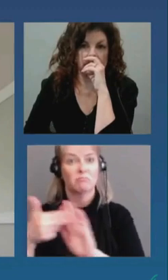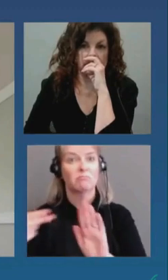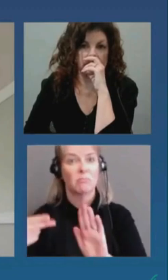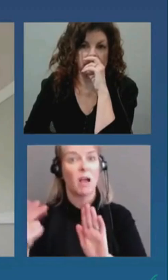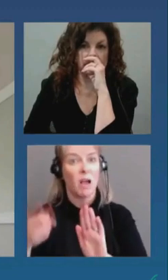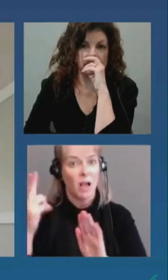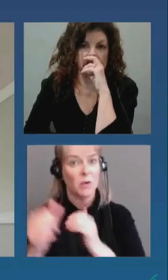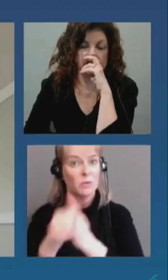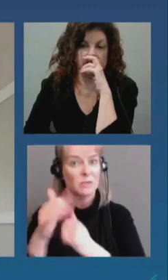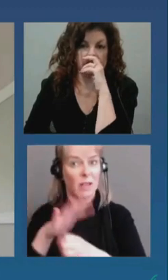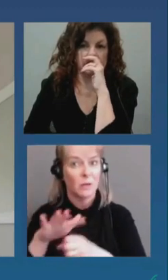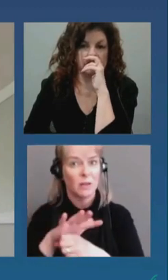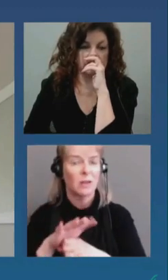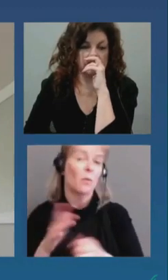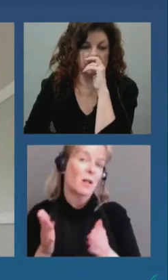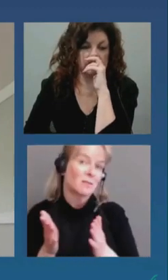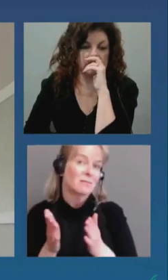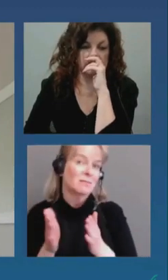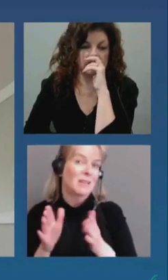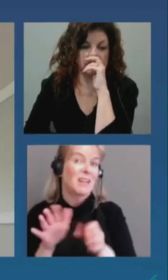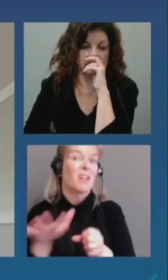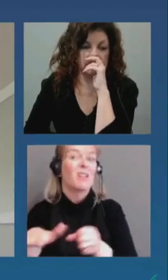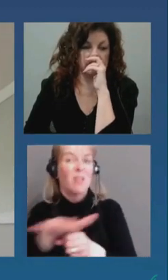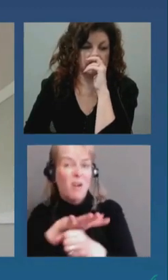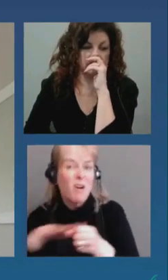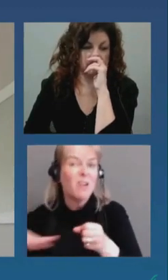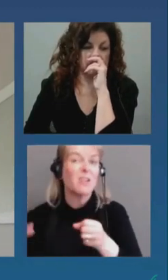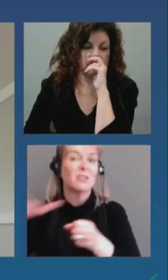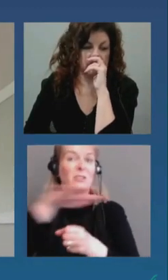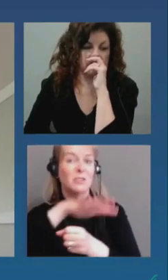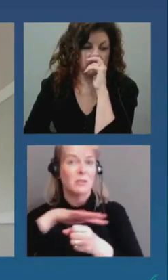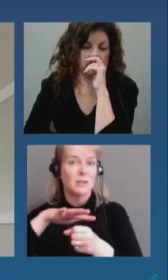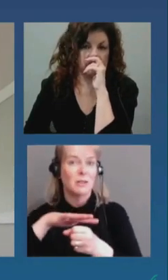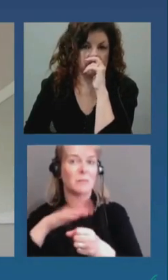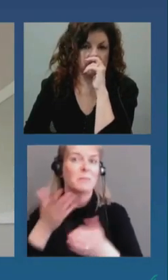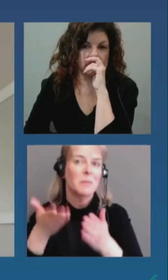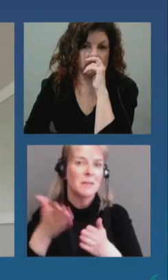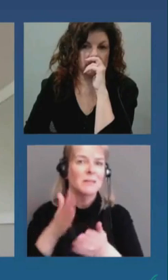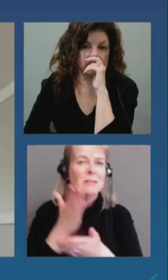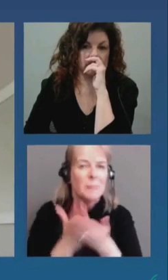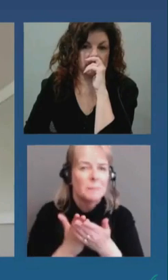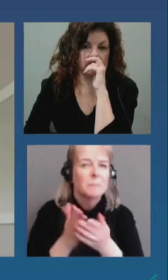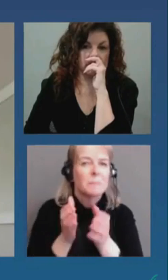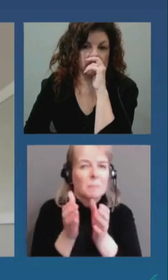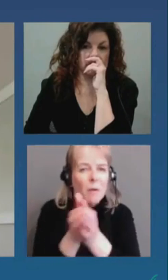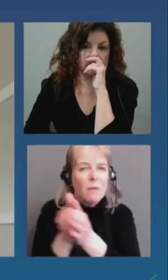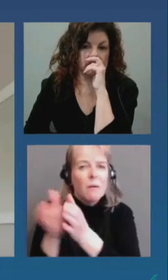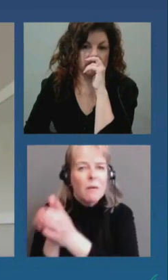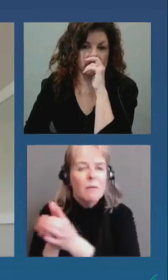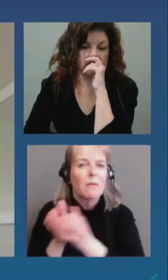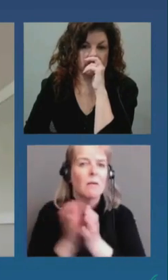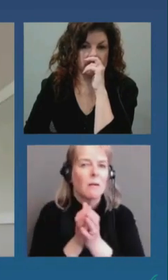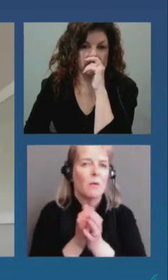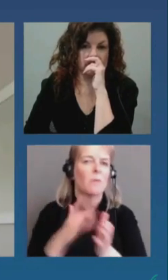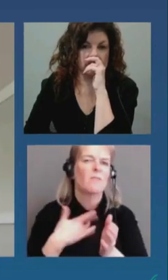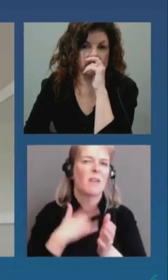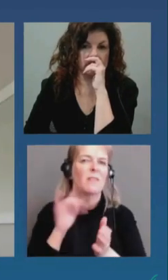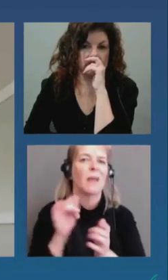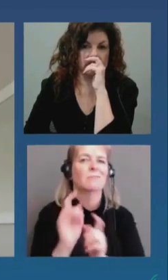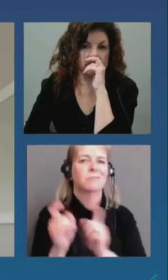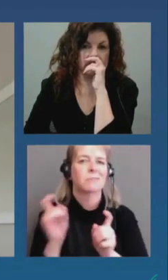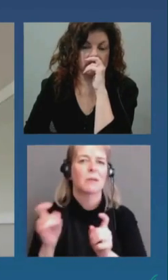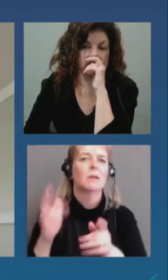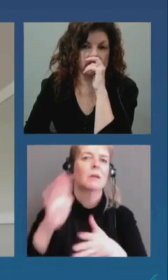geographic area, there may be smaller, you know, areas that would be more of a priority. So,